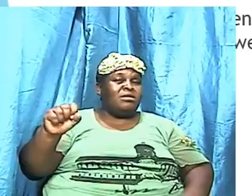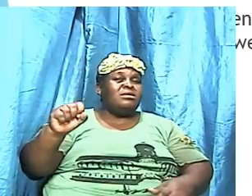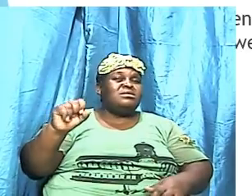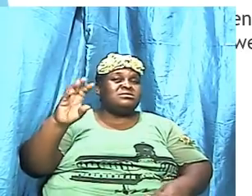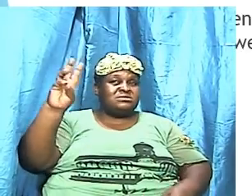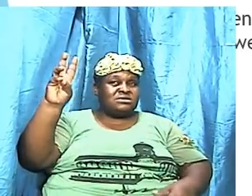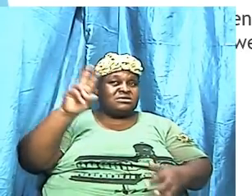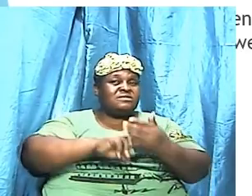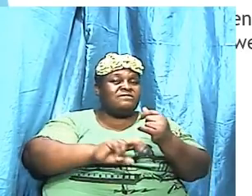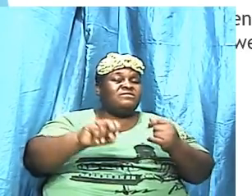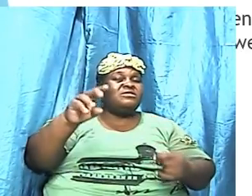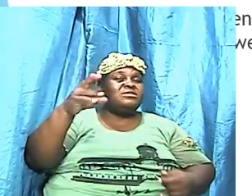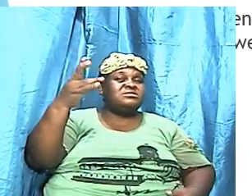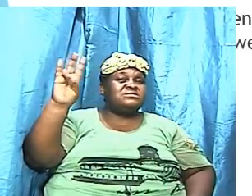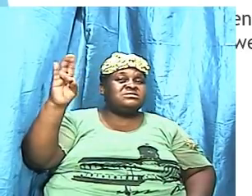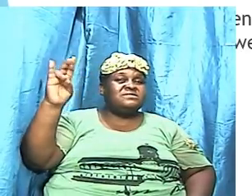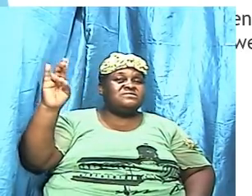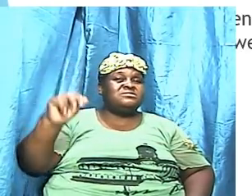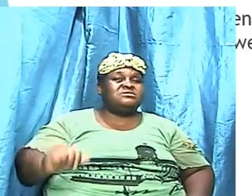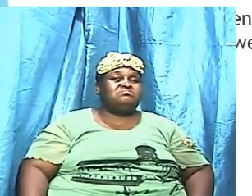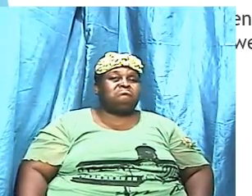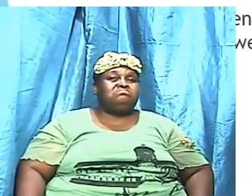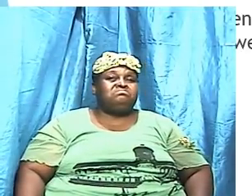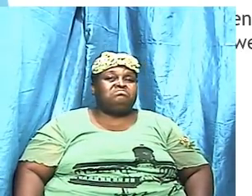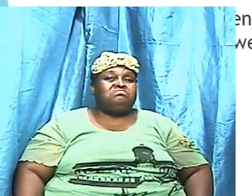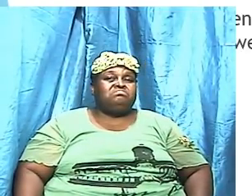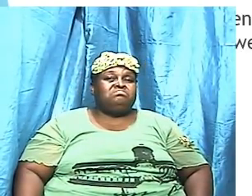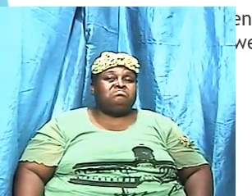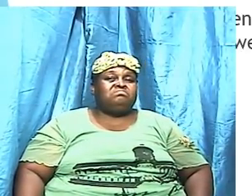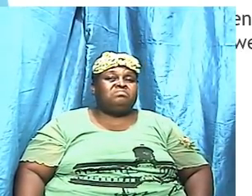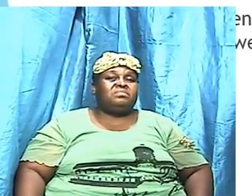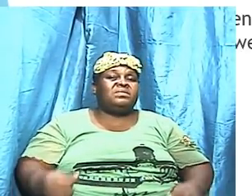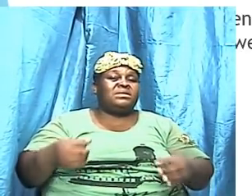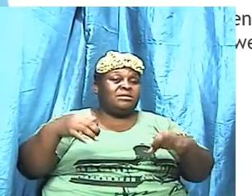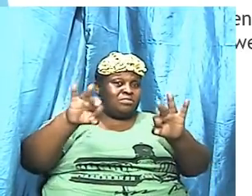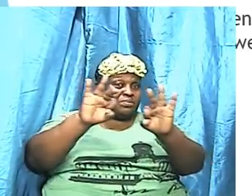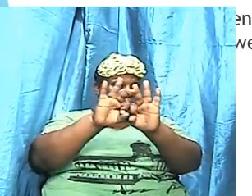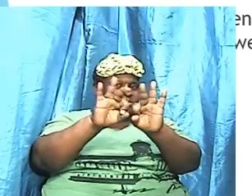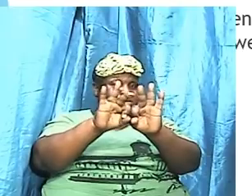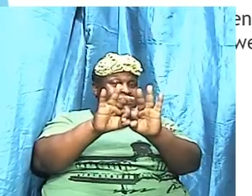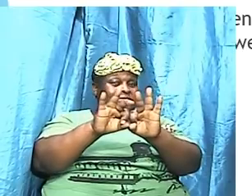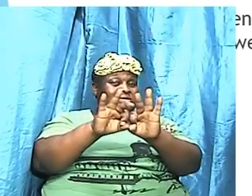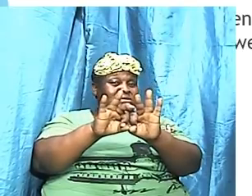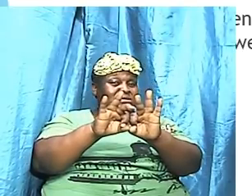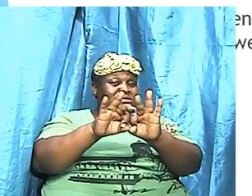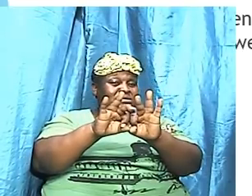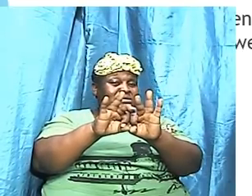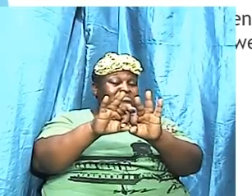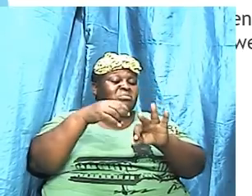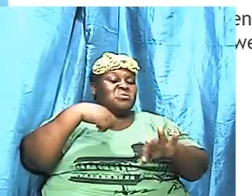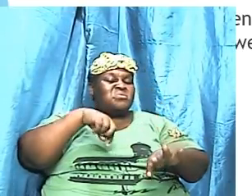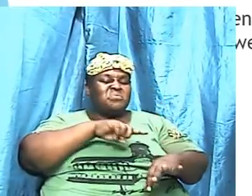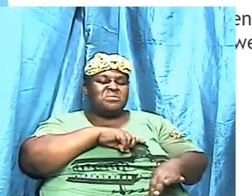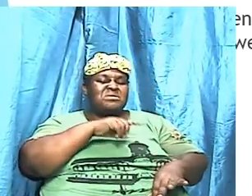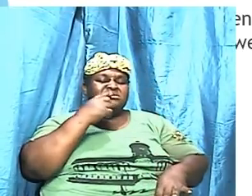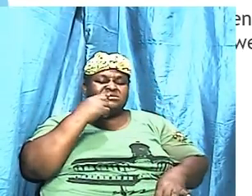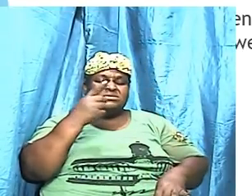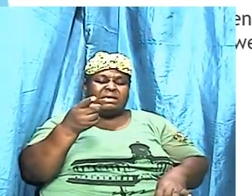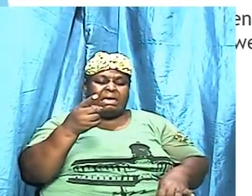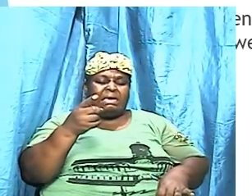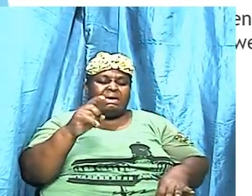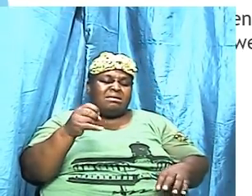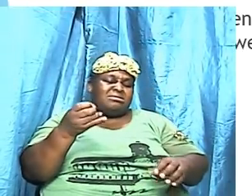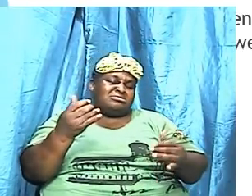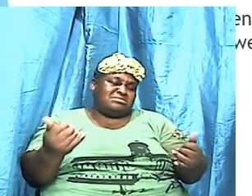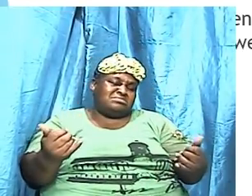And it is important. We made the point just now that the